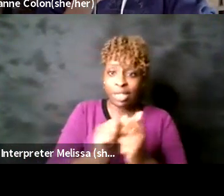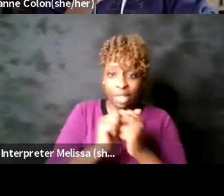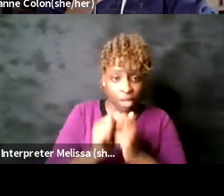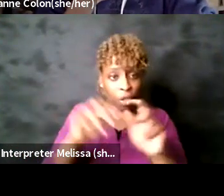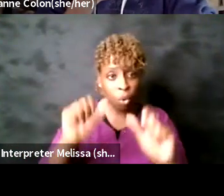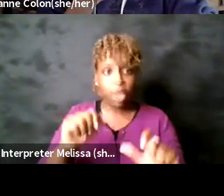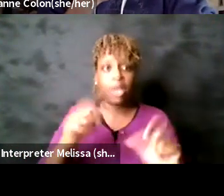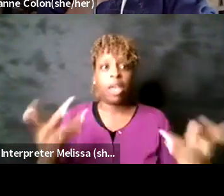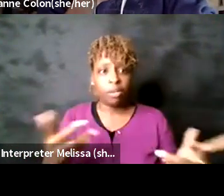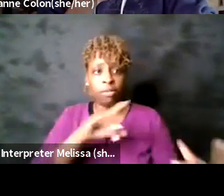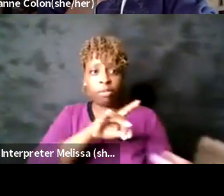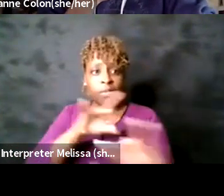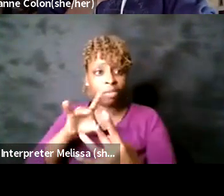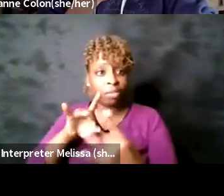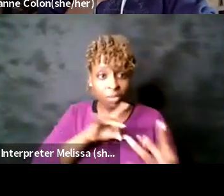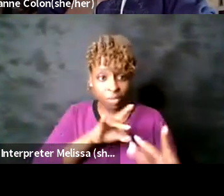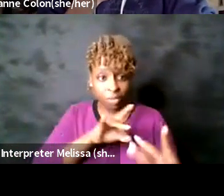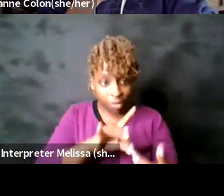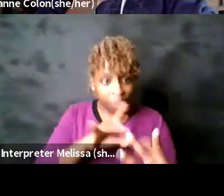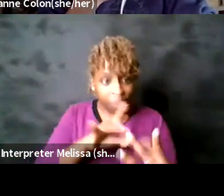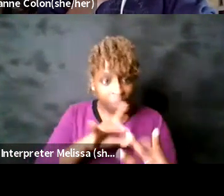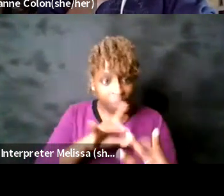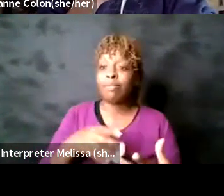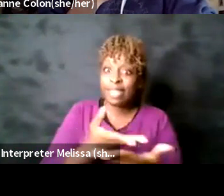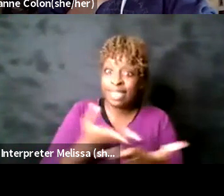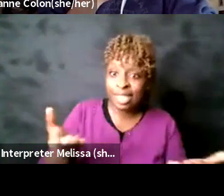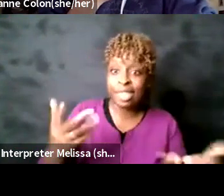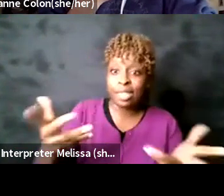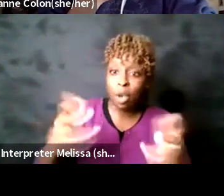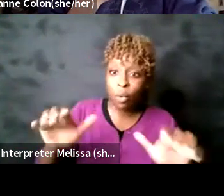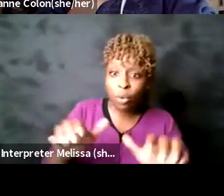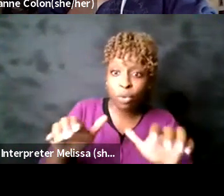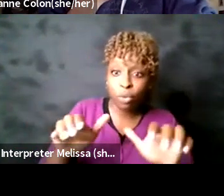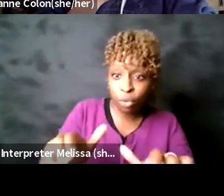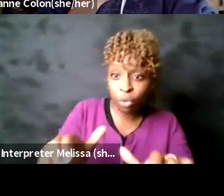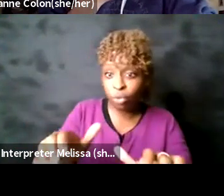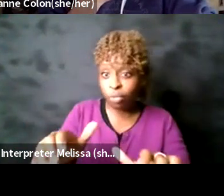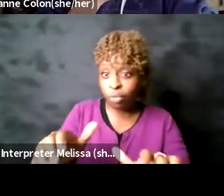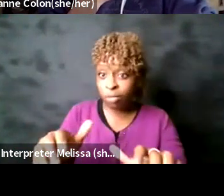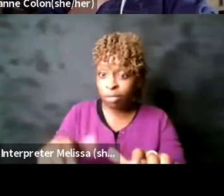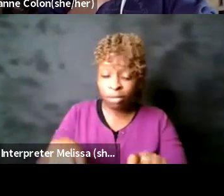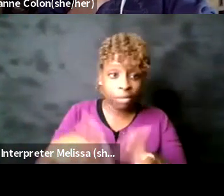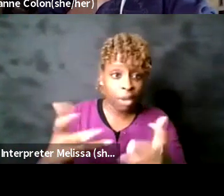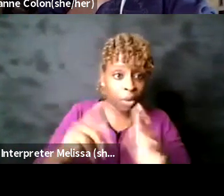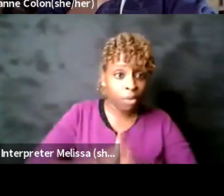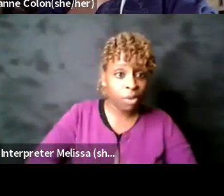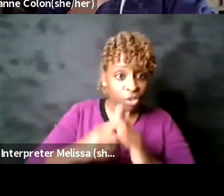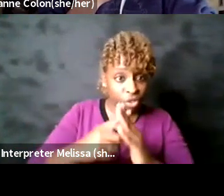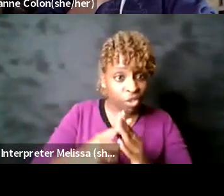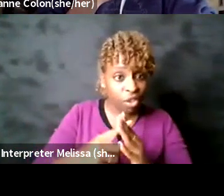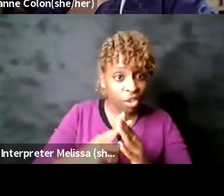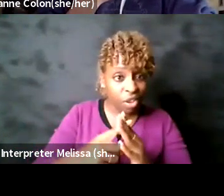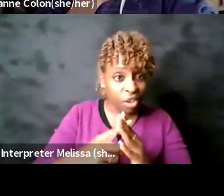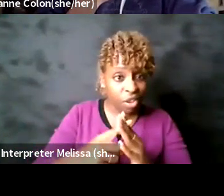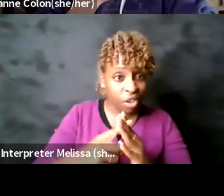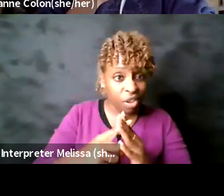things that we would like to see and we're gonna take this back and this is what we're gonna do um because i feel like the environment that we create we